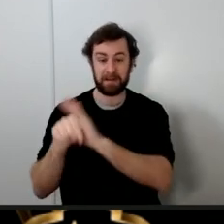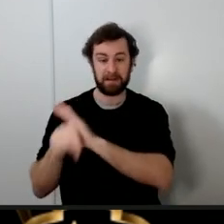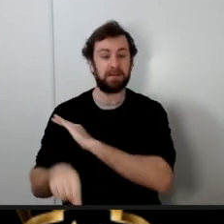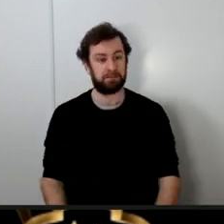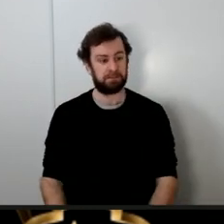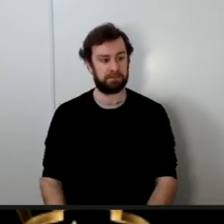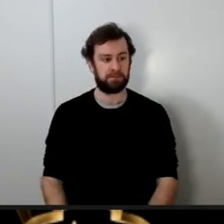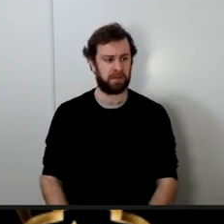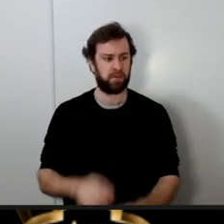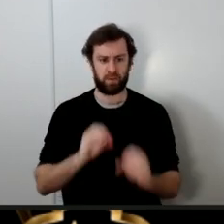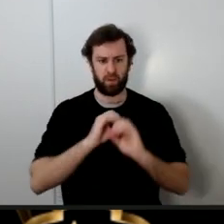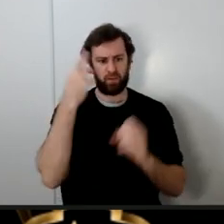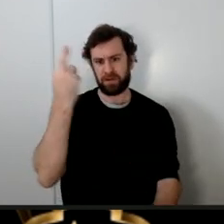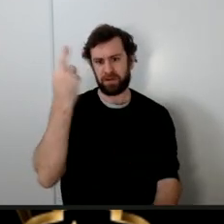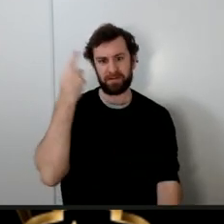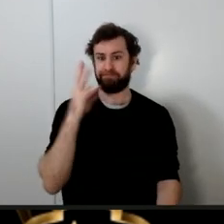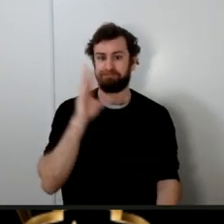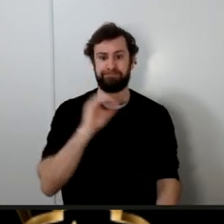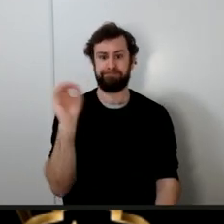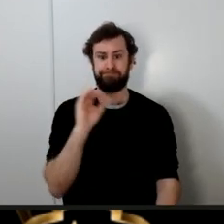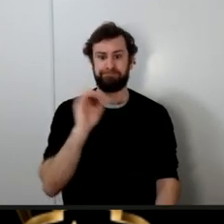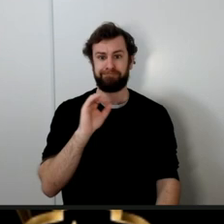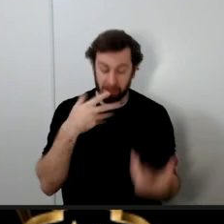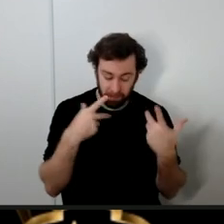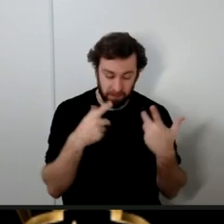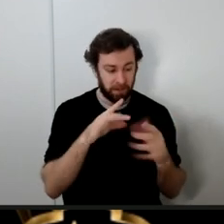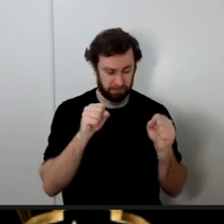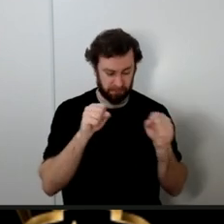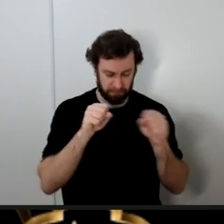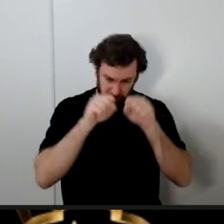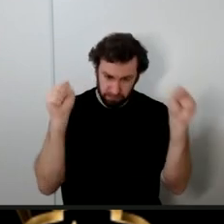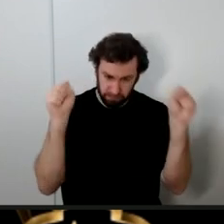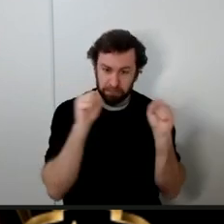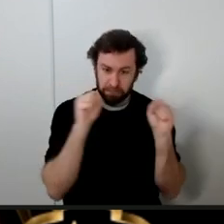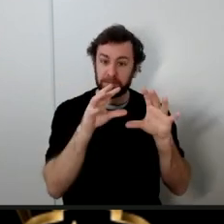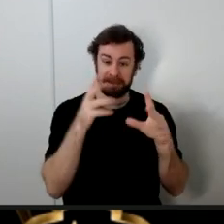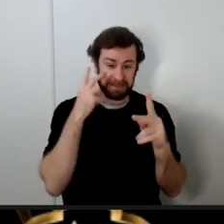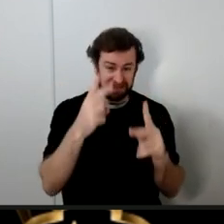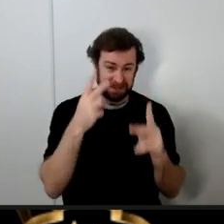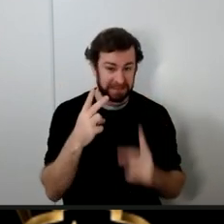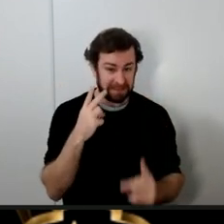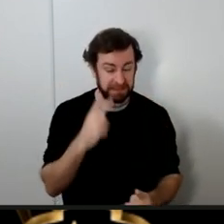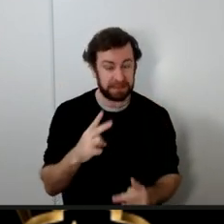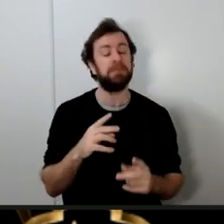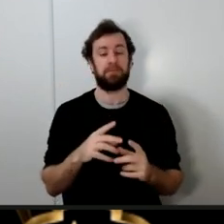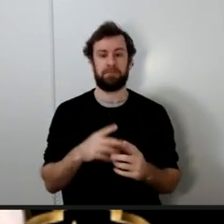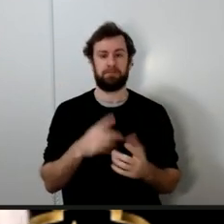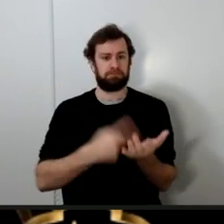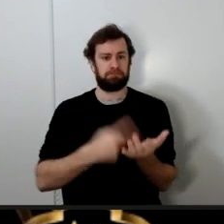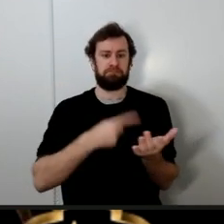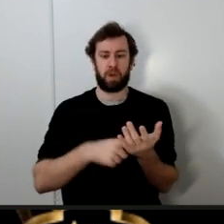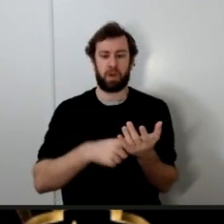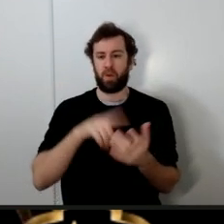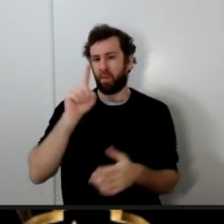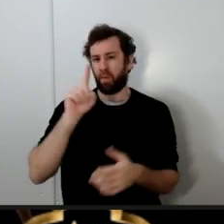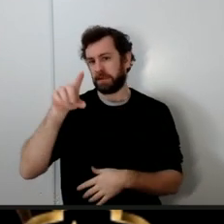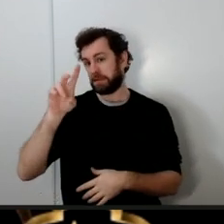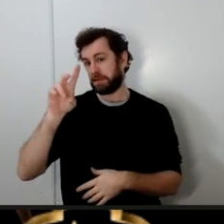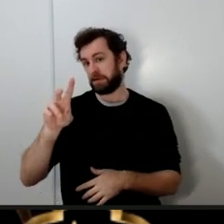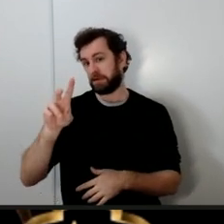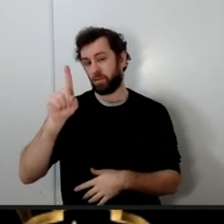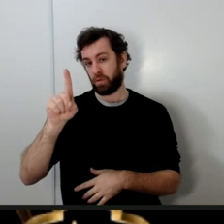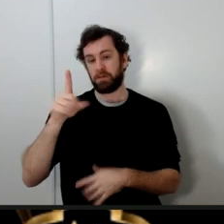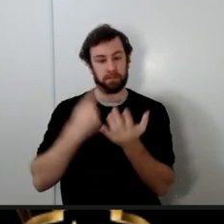and this is after all those miracles as we mentioned verse 61 talks about some of these miracles how God brought down